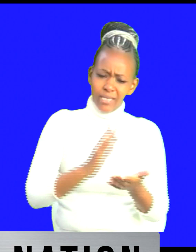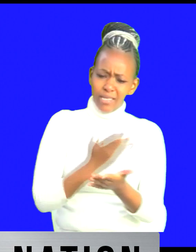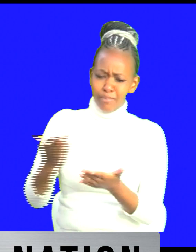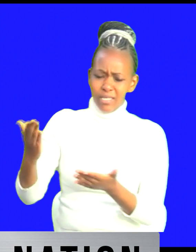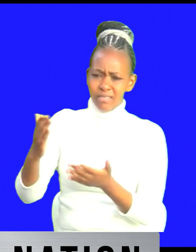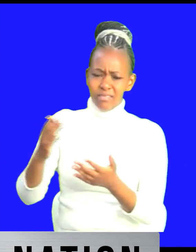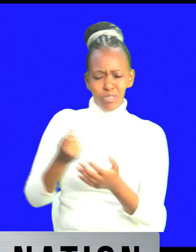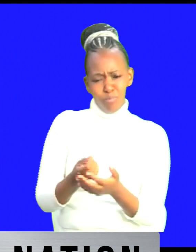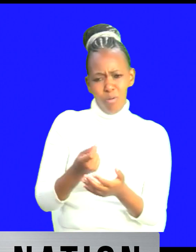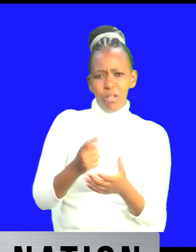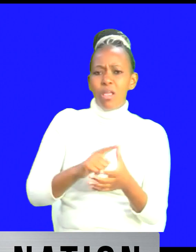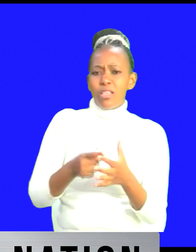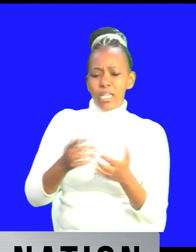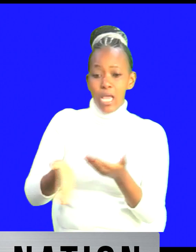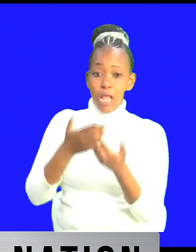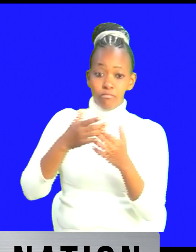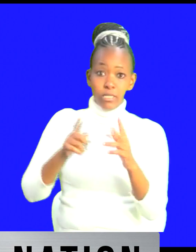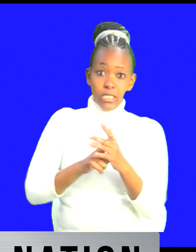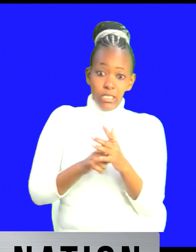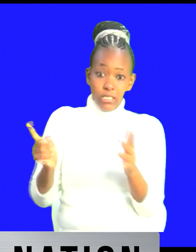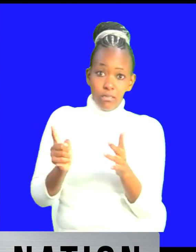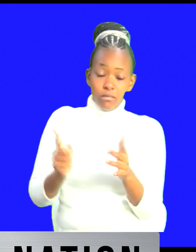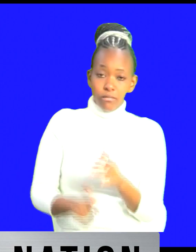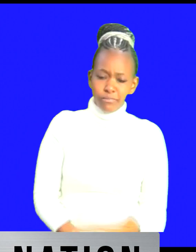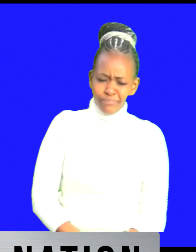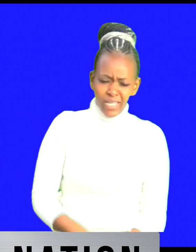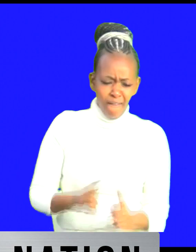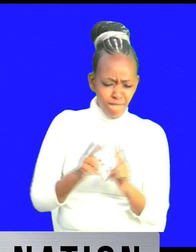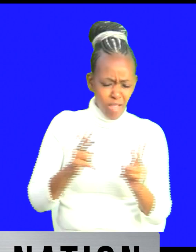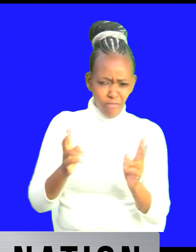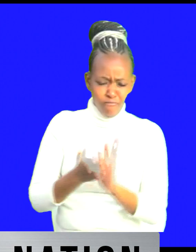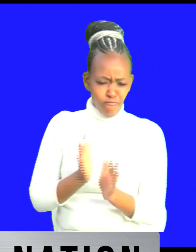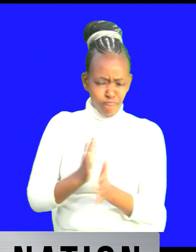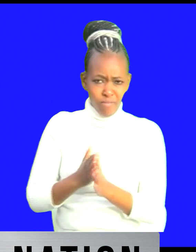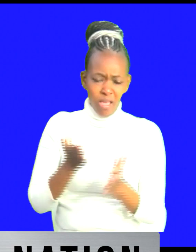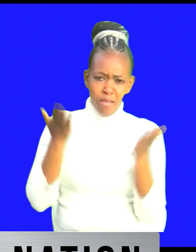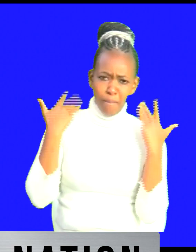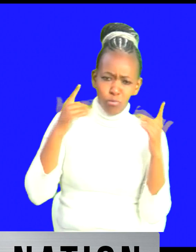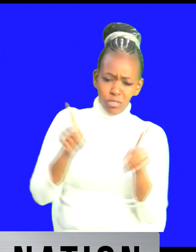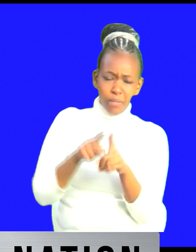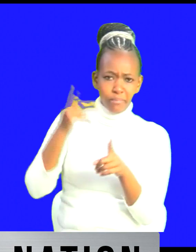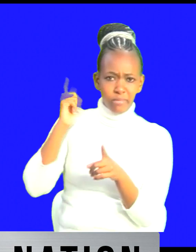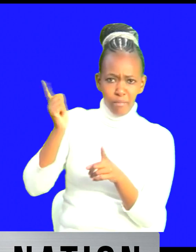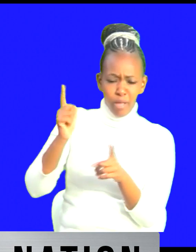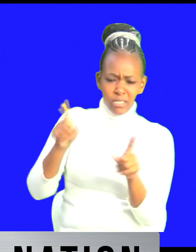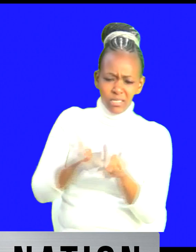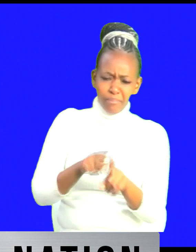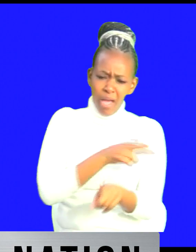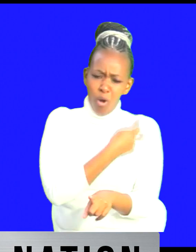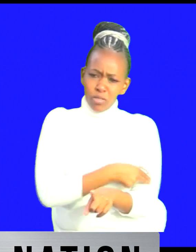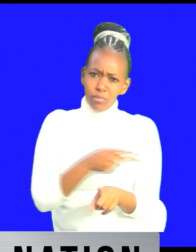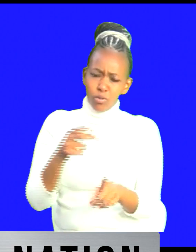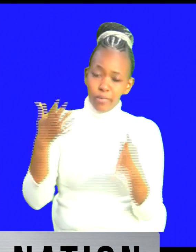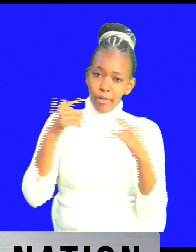disappears and this is being done very quickly in a number of uh elderly people in meru and nairobi i think uh some hospitals in meru and